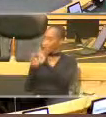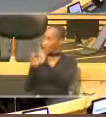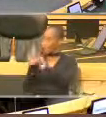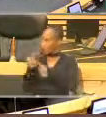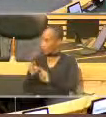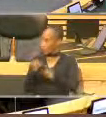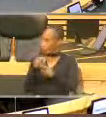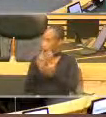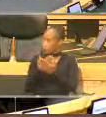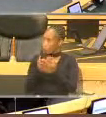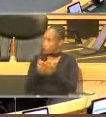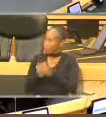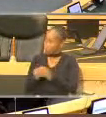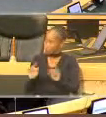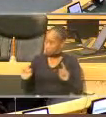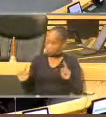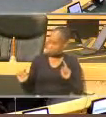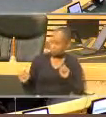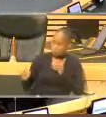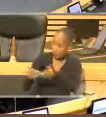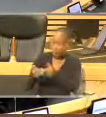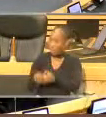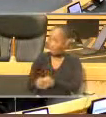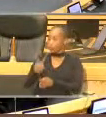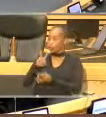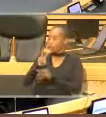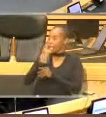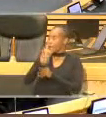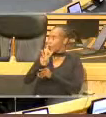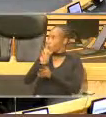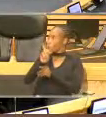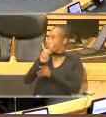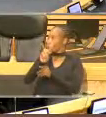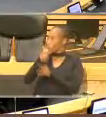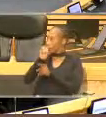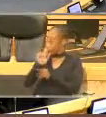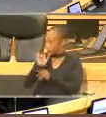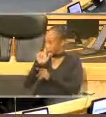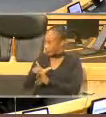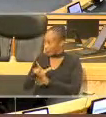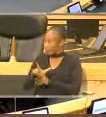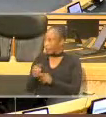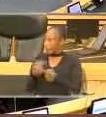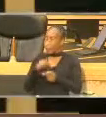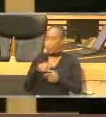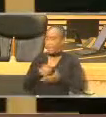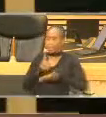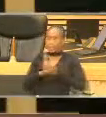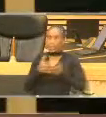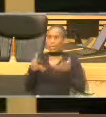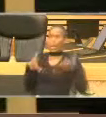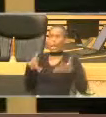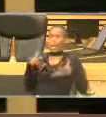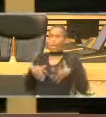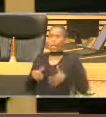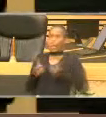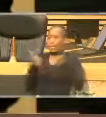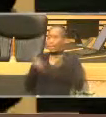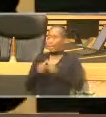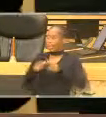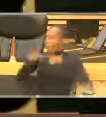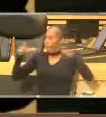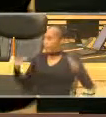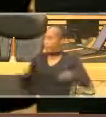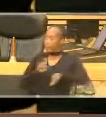to bid for the W207. Imagine a situation where they would want to bid for the W207 and we are sitting with huge challenges. And when I met with the